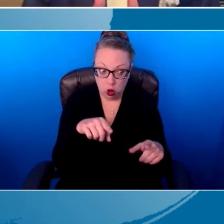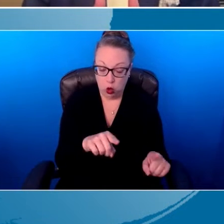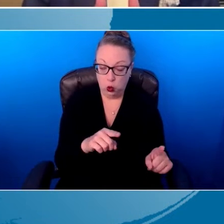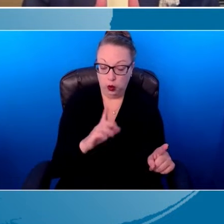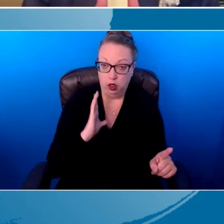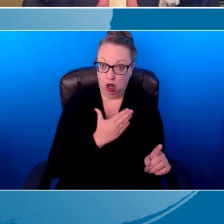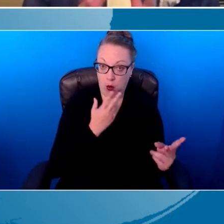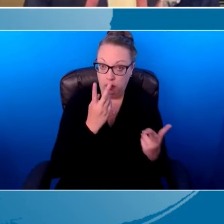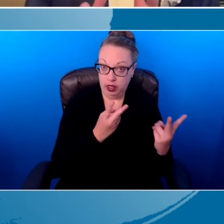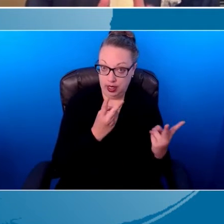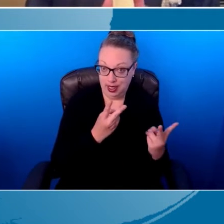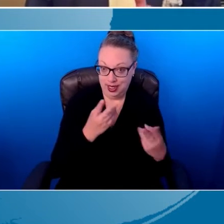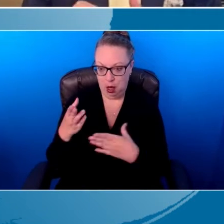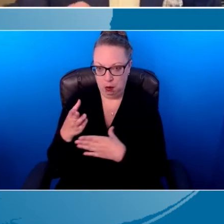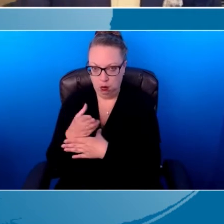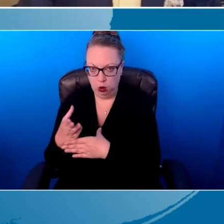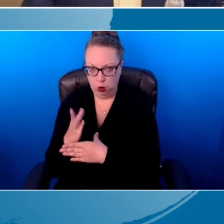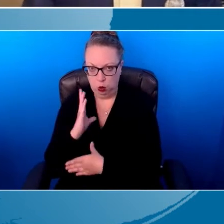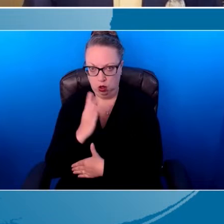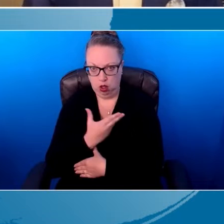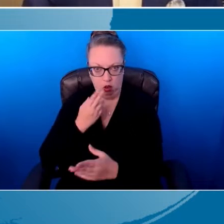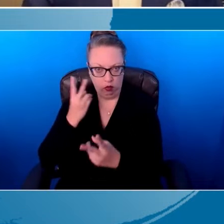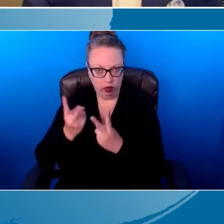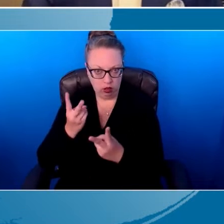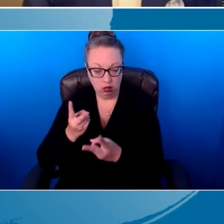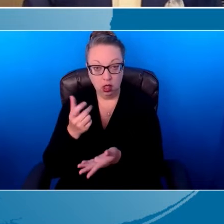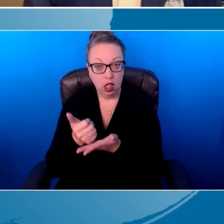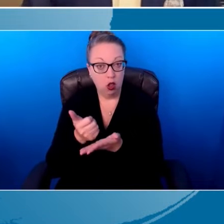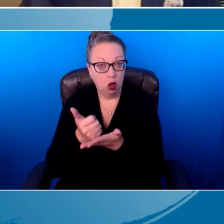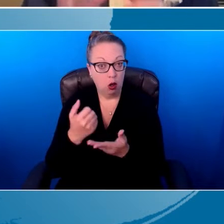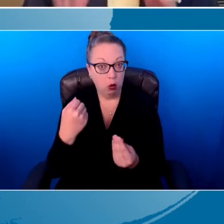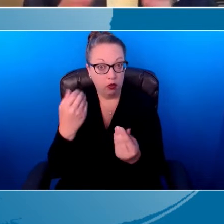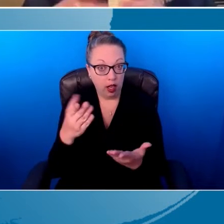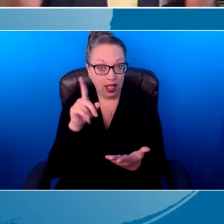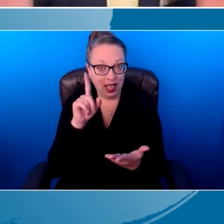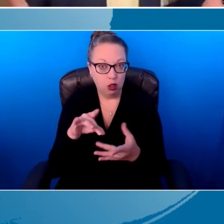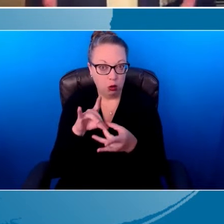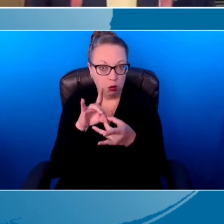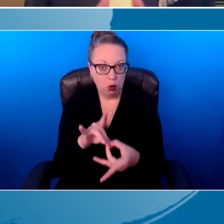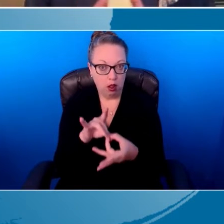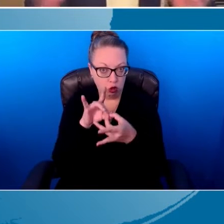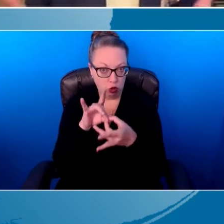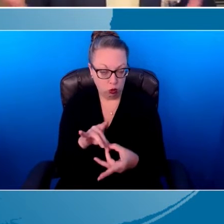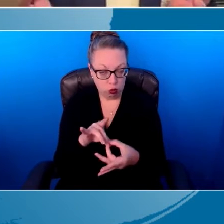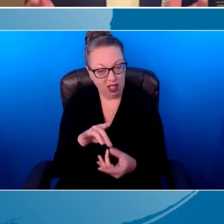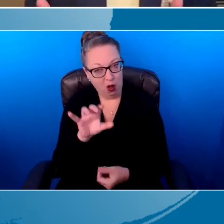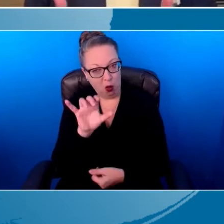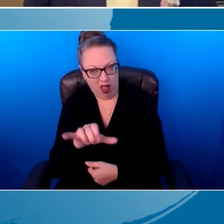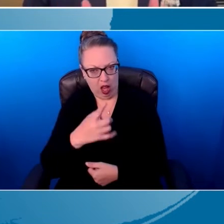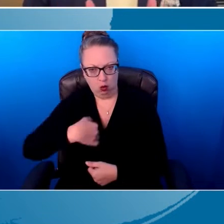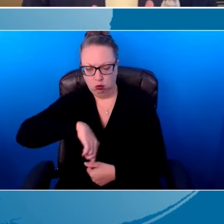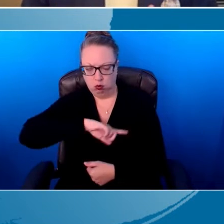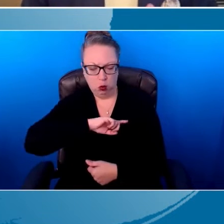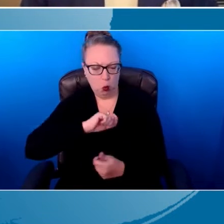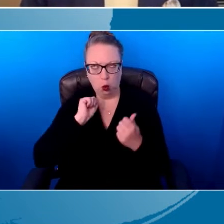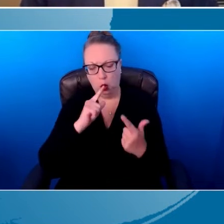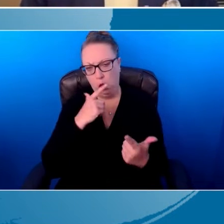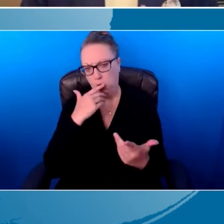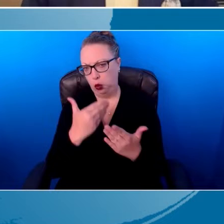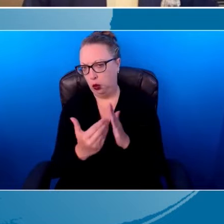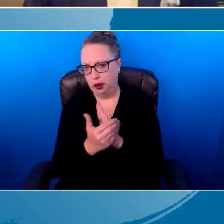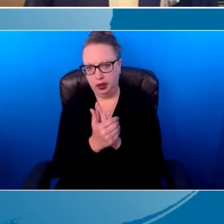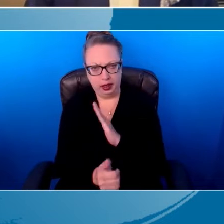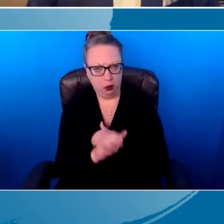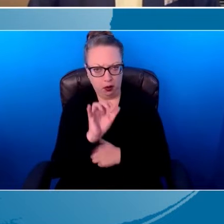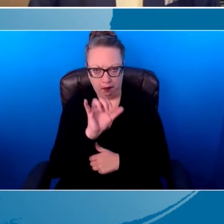between our visits. And our help giving has to be relational. And this is what we're all really good at. We wouldn't be doing what we do